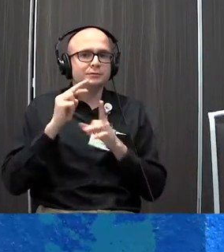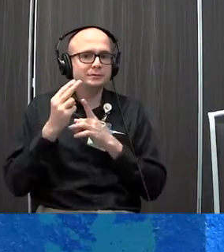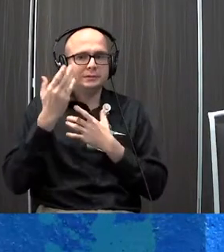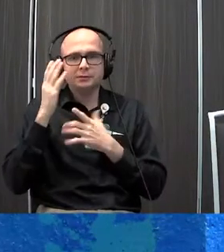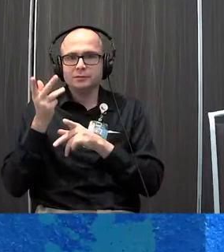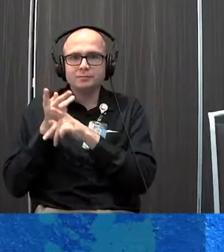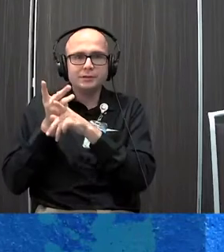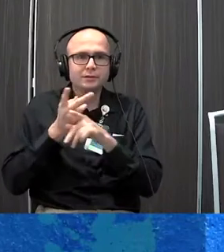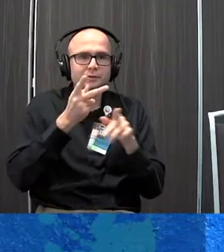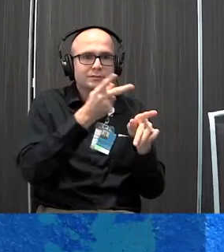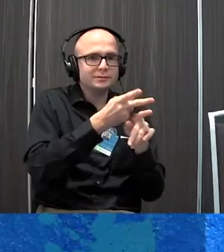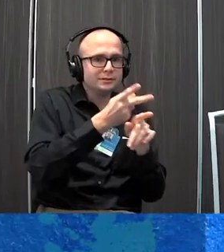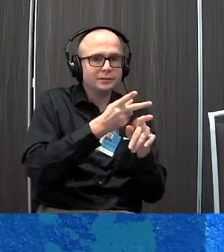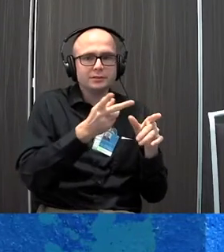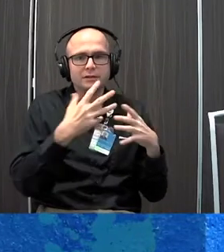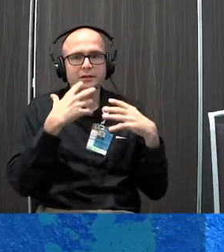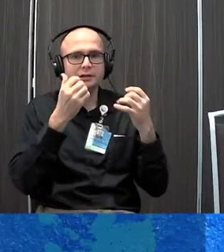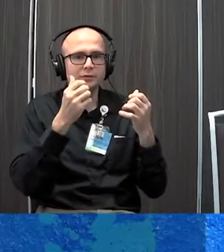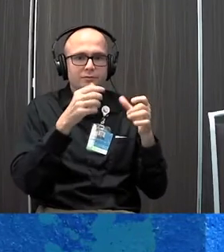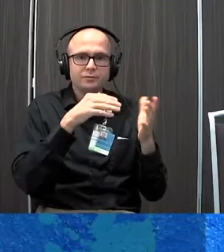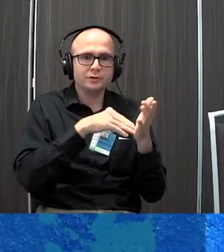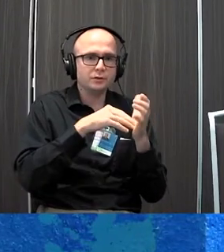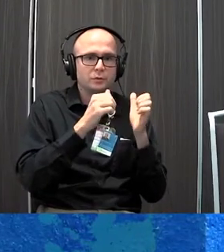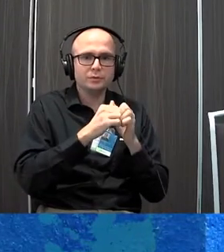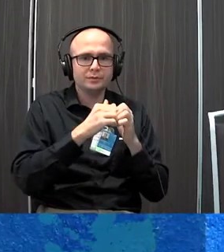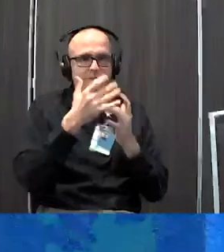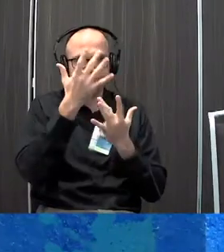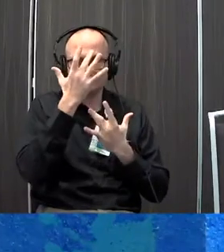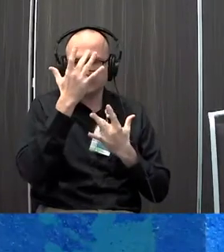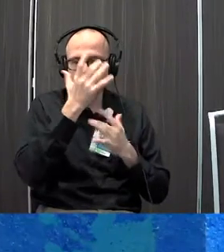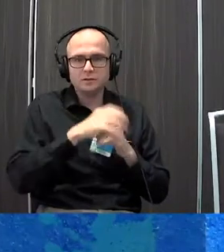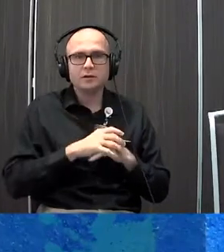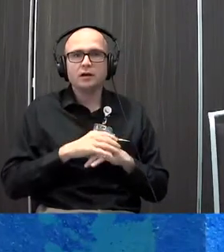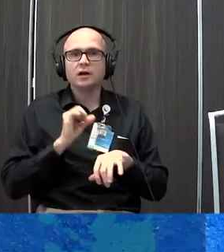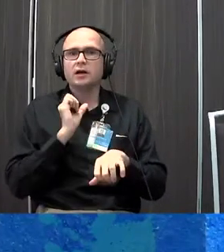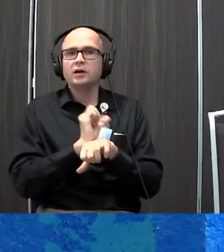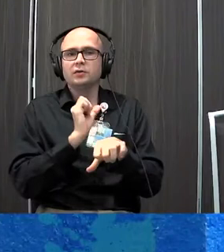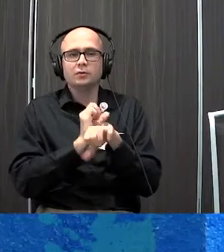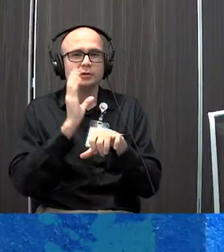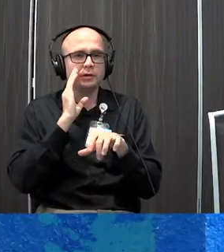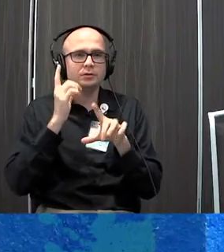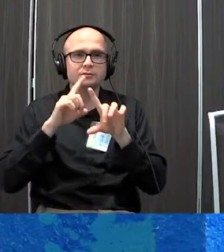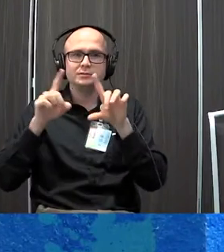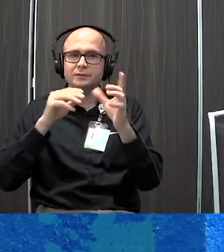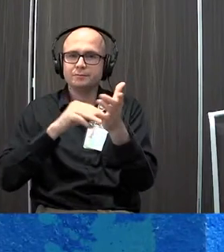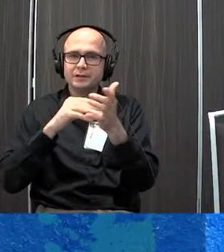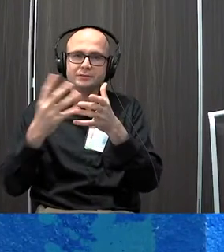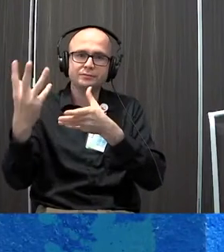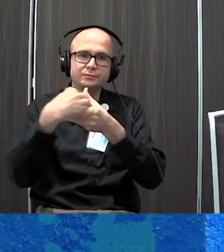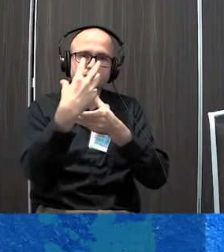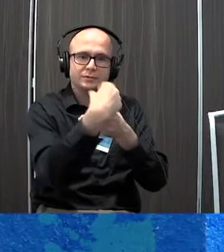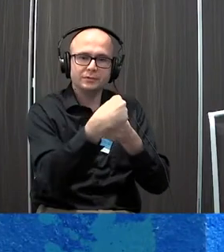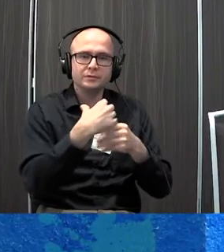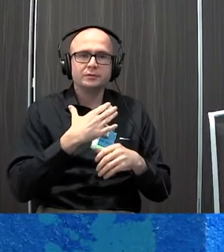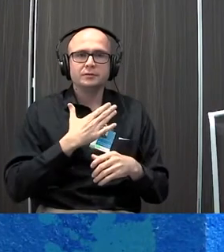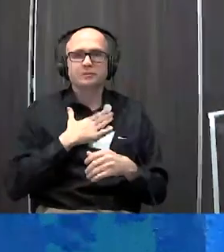parenting or be a healthcare professional of a child with a chronic illness. But I work a lot in the space of integrated medicine, self-care, and wellness. So